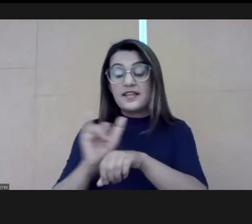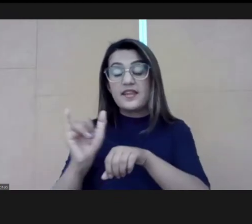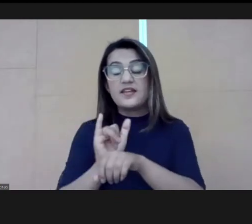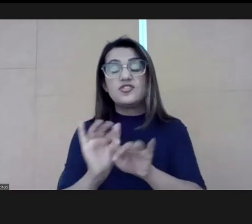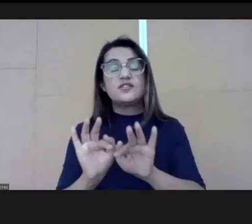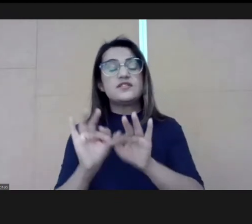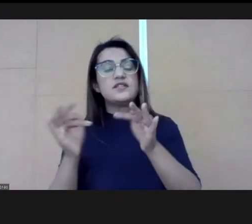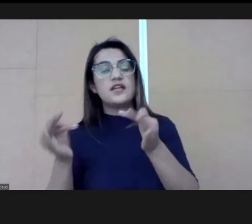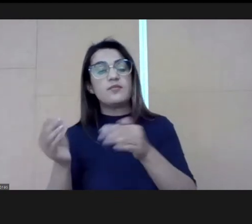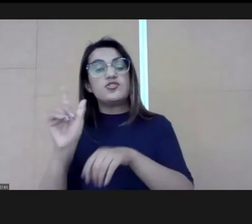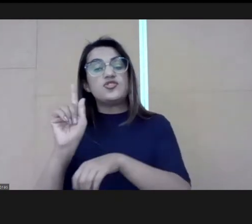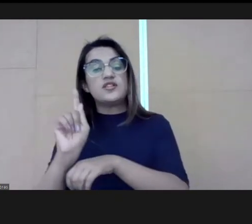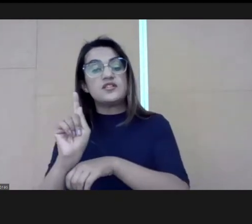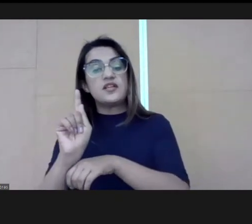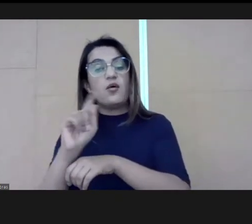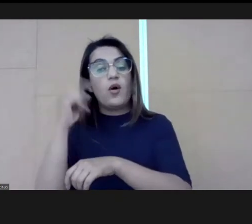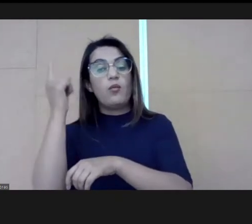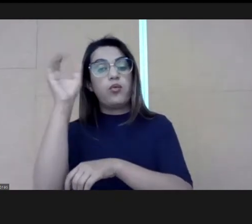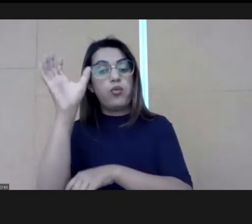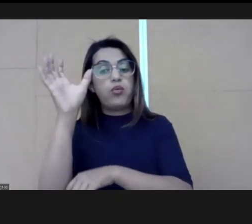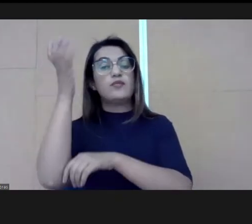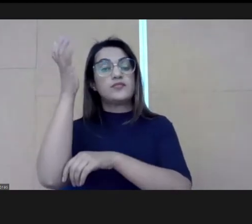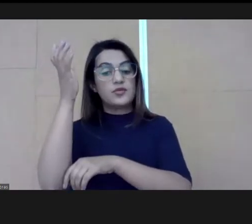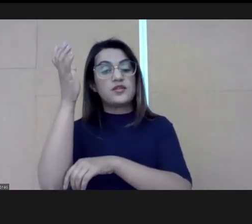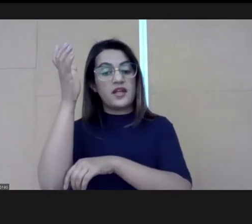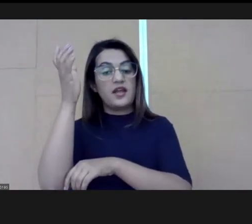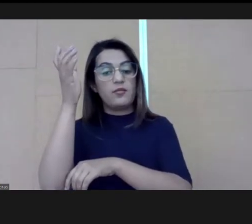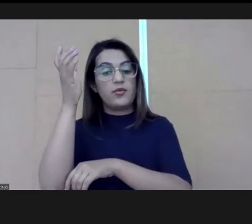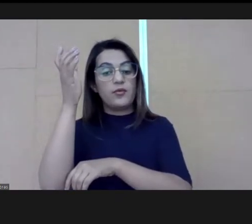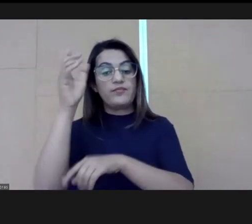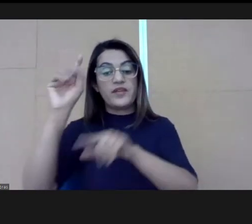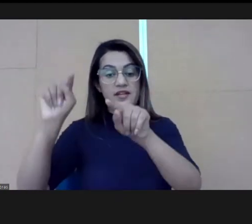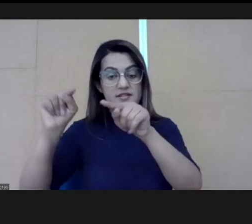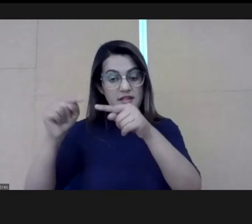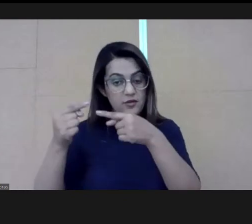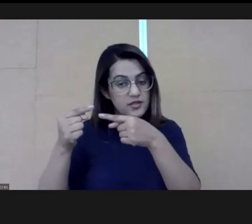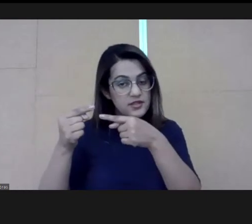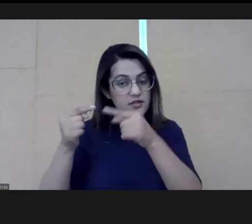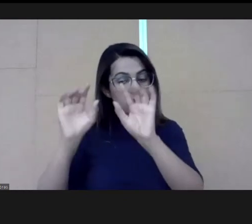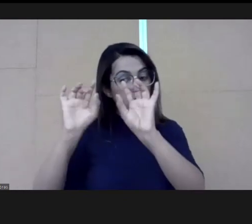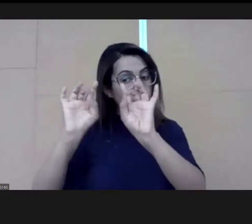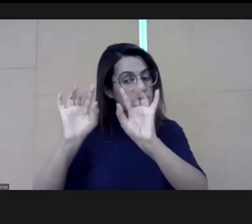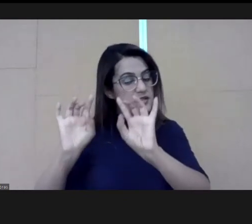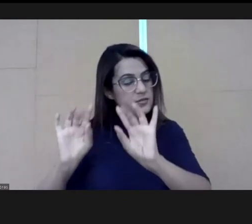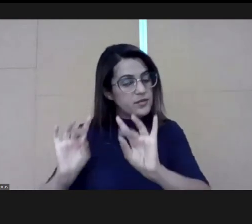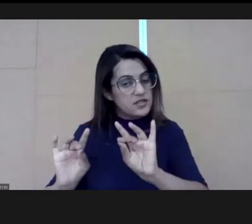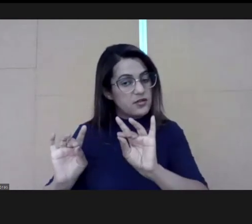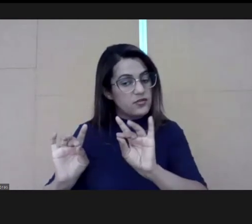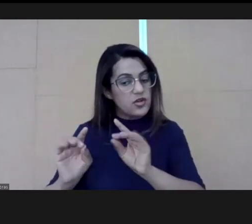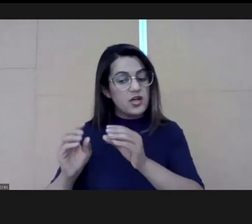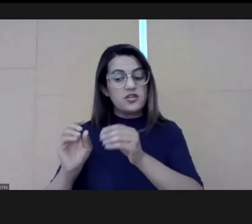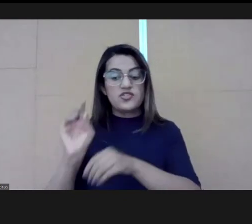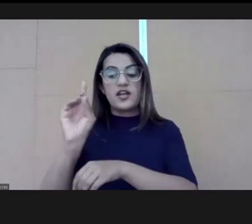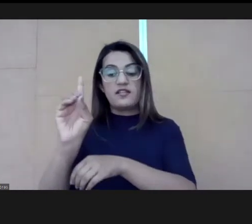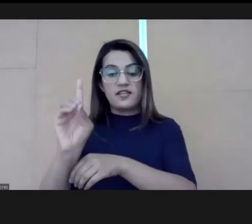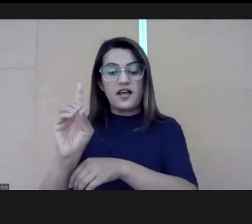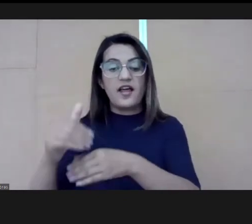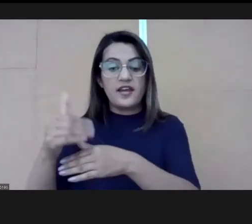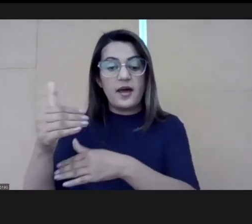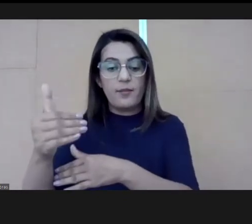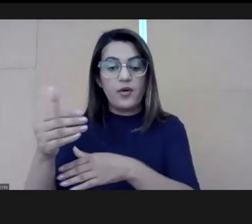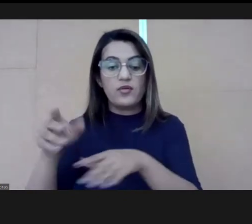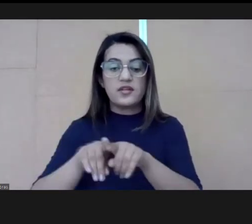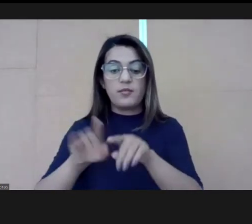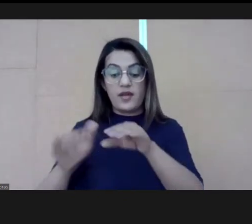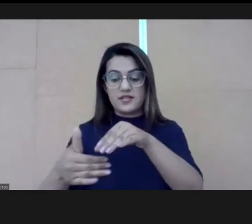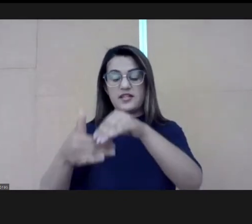With simple strategies, for example, time management, this is a challenge, it's not